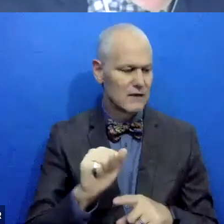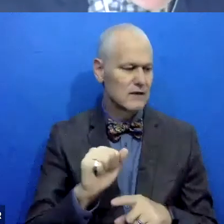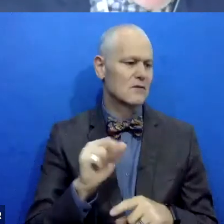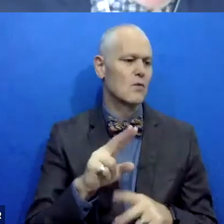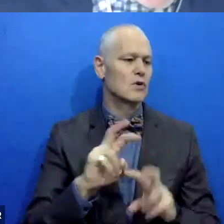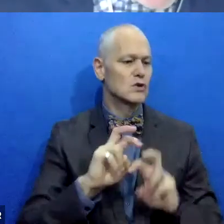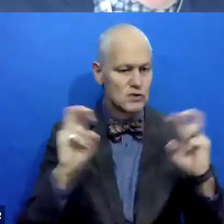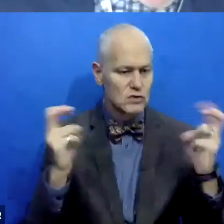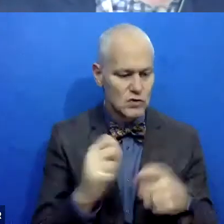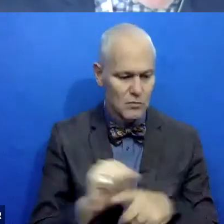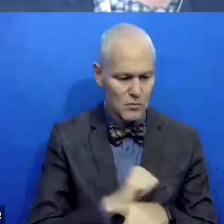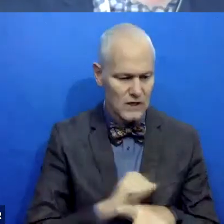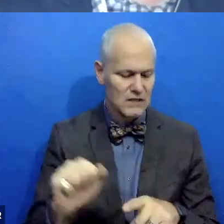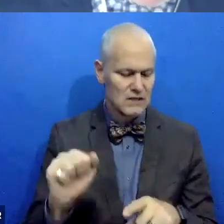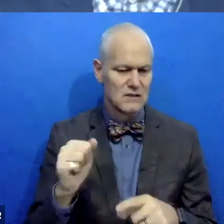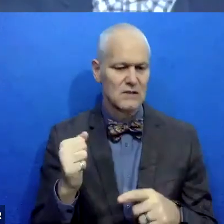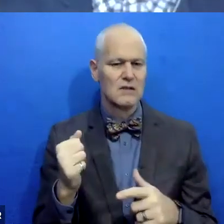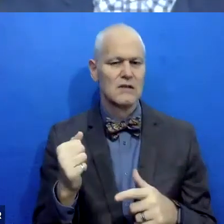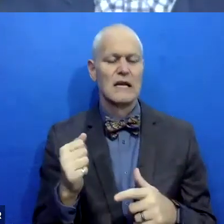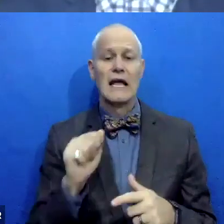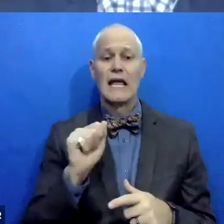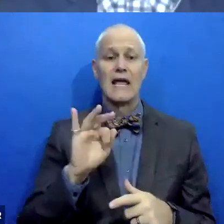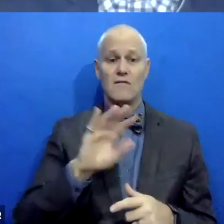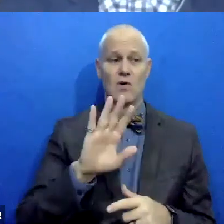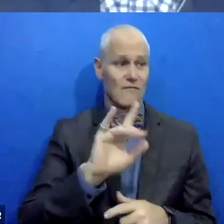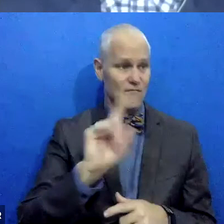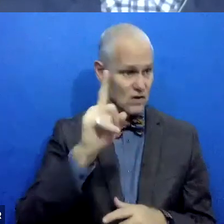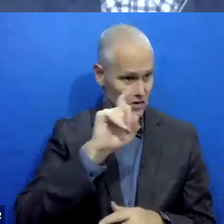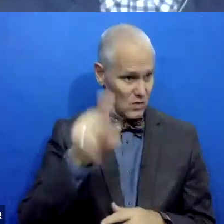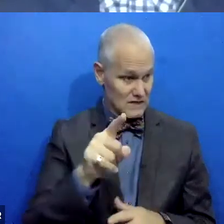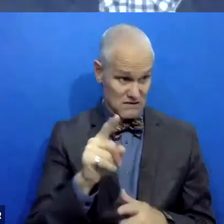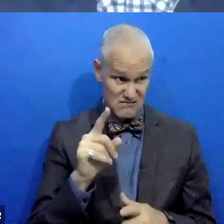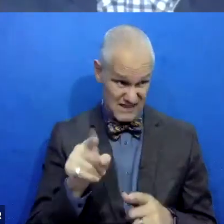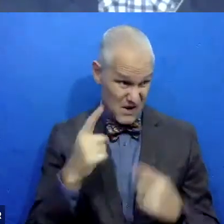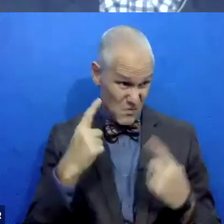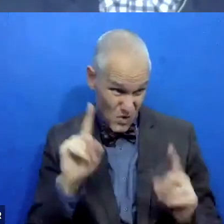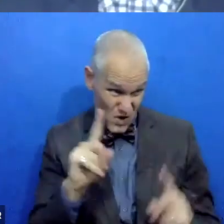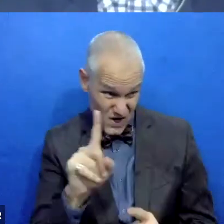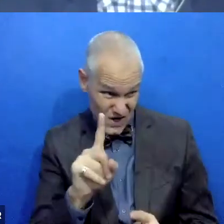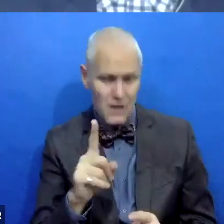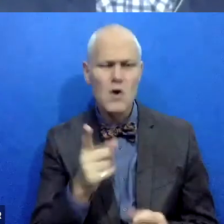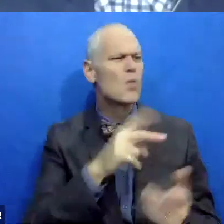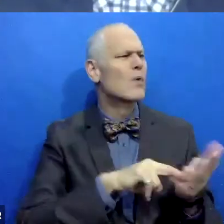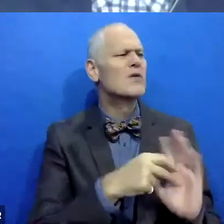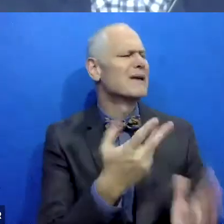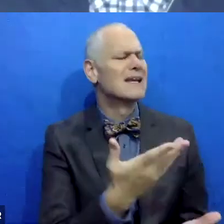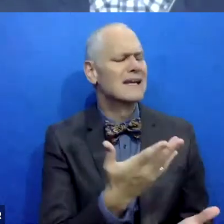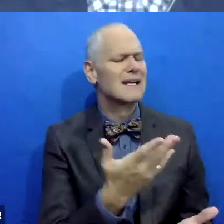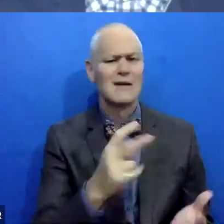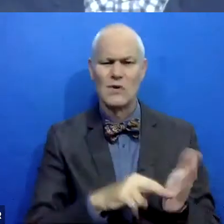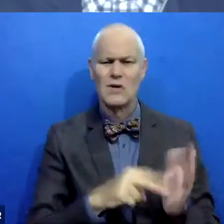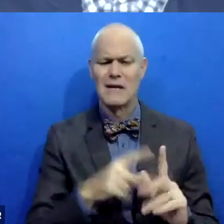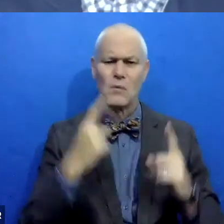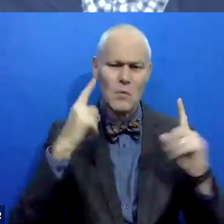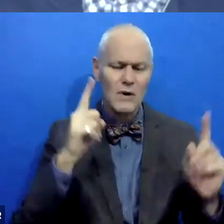um, is if you're, if your first question is, does it work? Um, what do you mean by that? And what are some